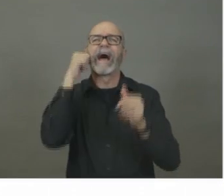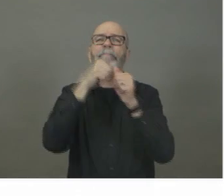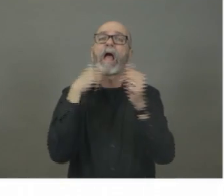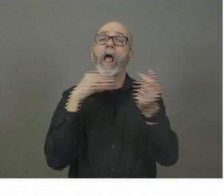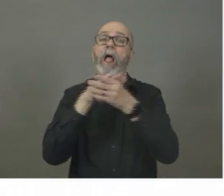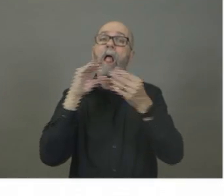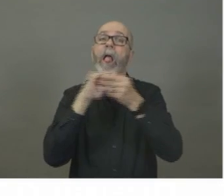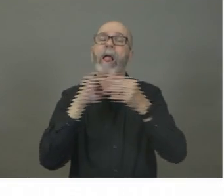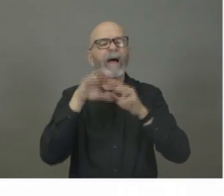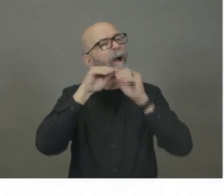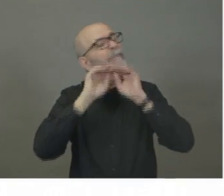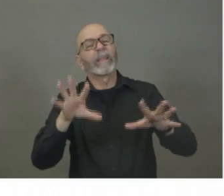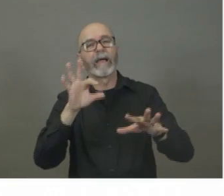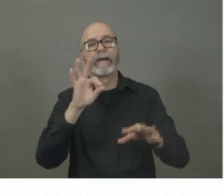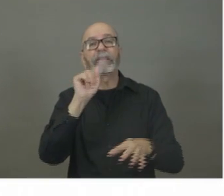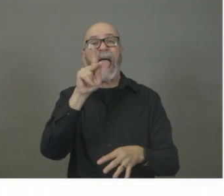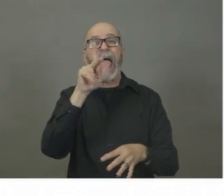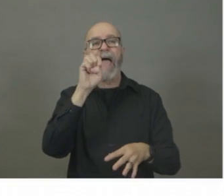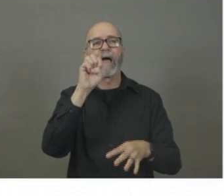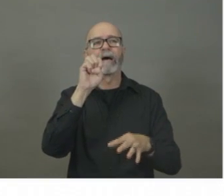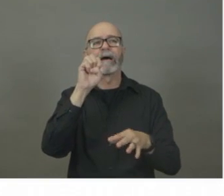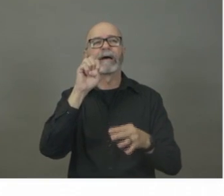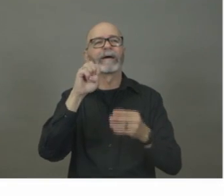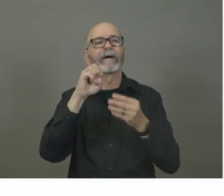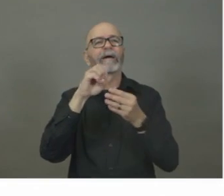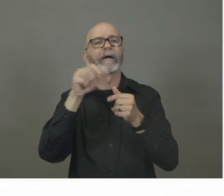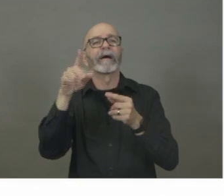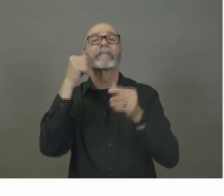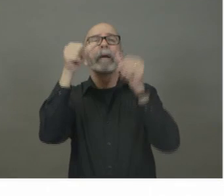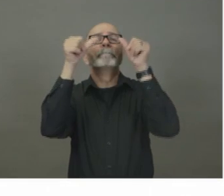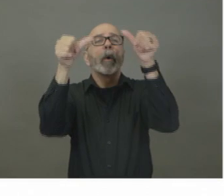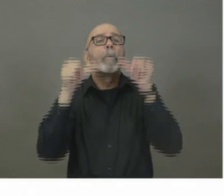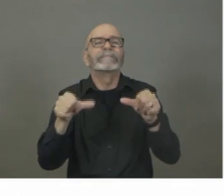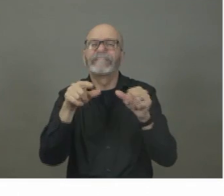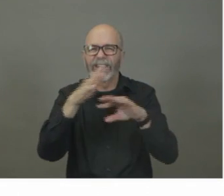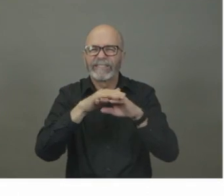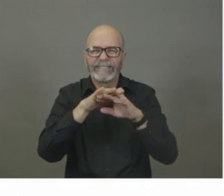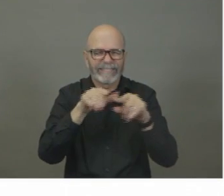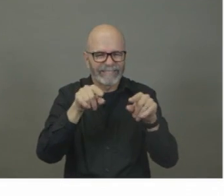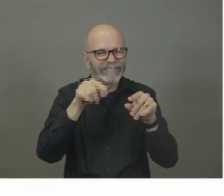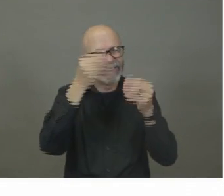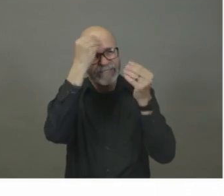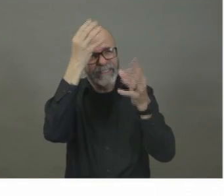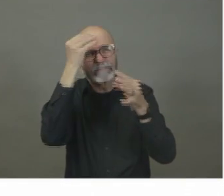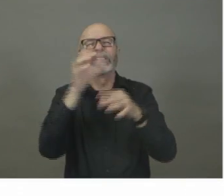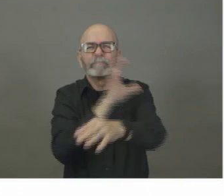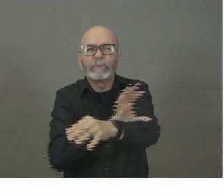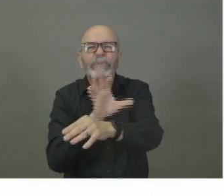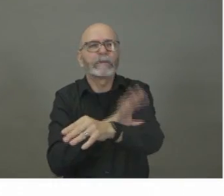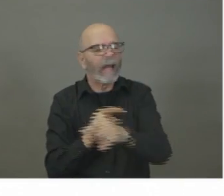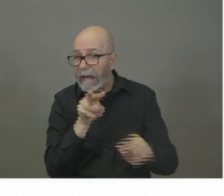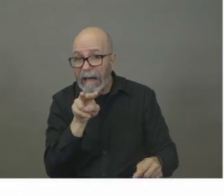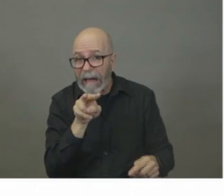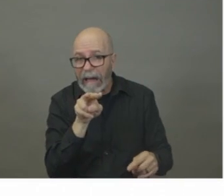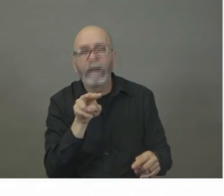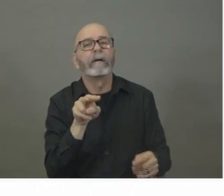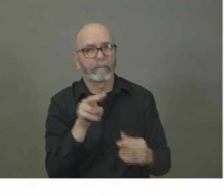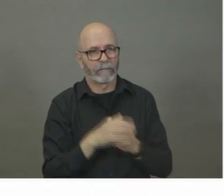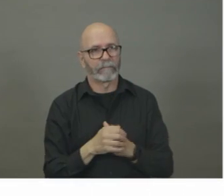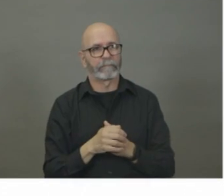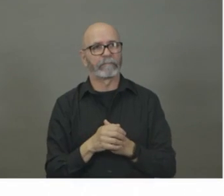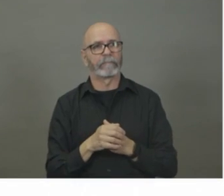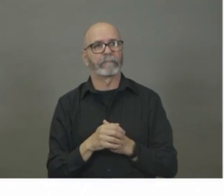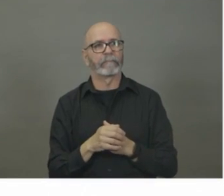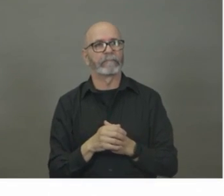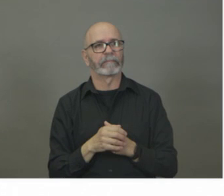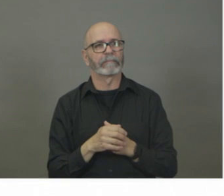So, sorry, it wasn't a newscast. It was a, a post online, uh, where they, uh, photoshopped, uh, the, um, headers of a,